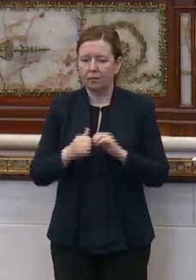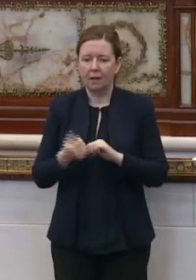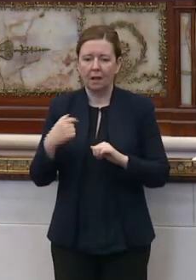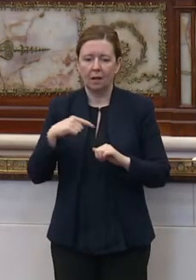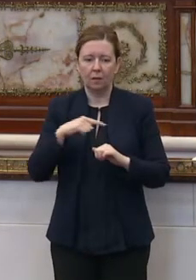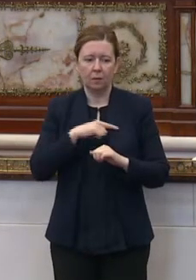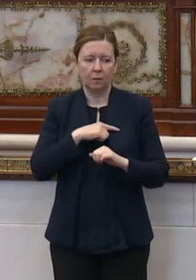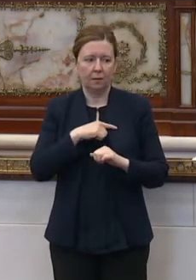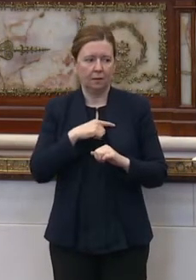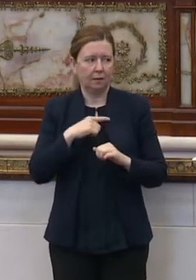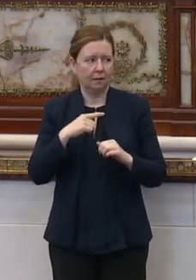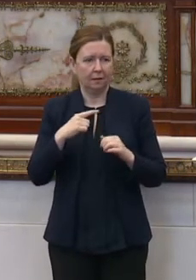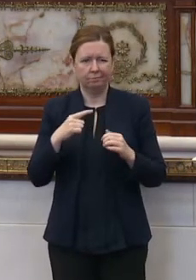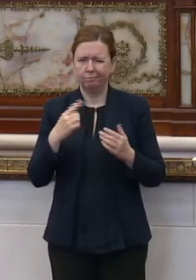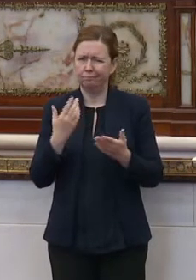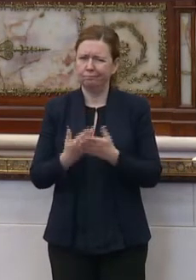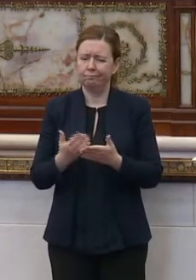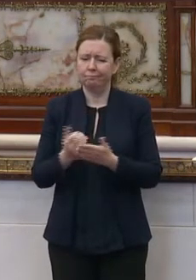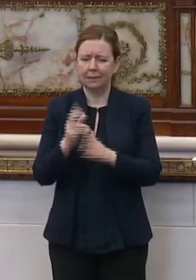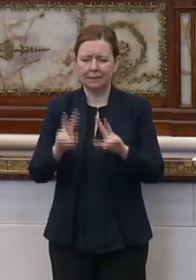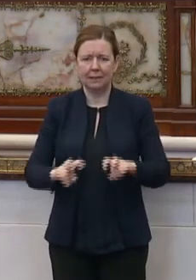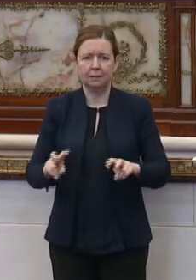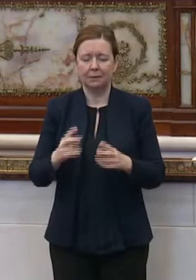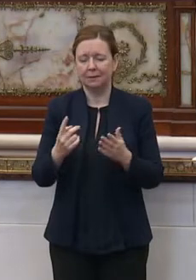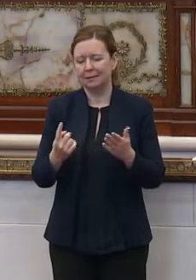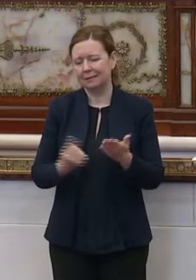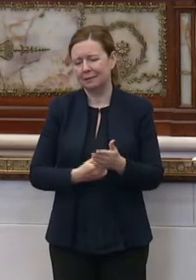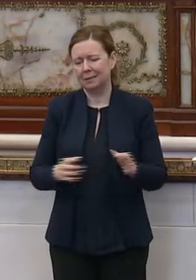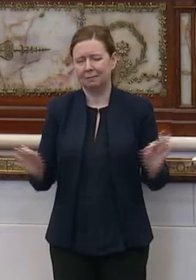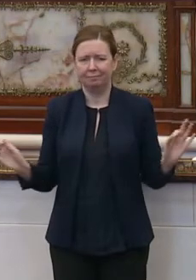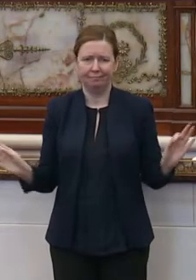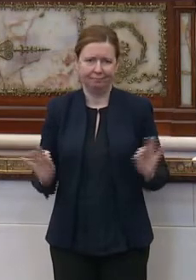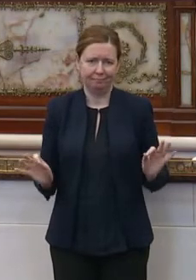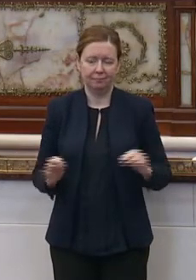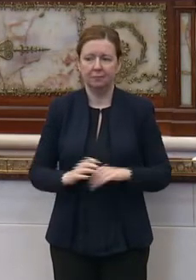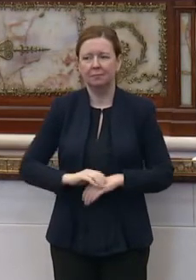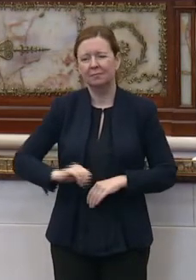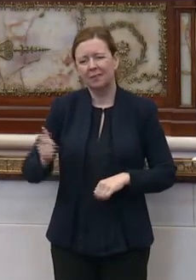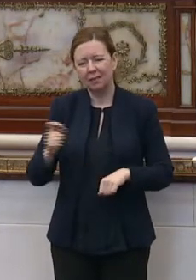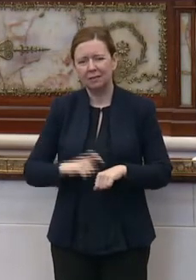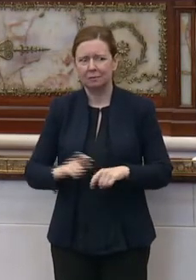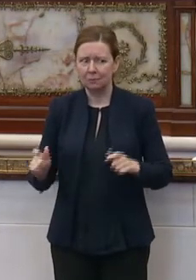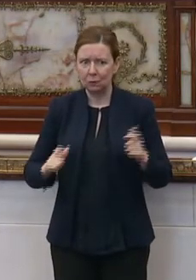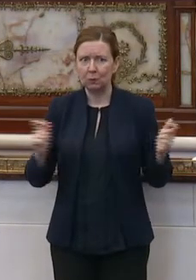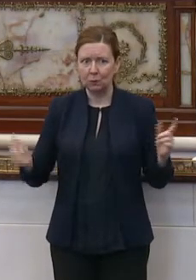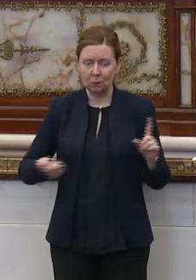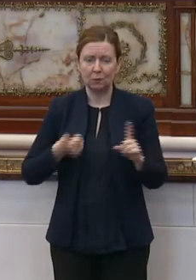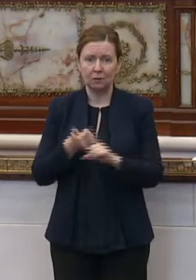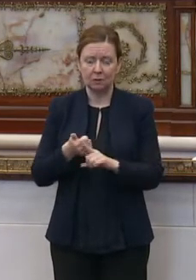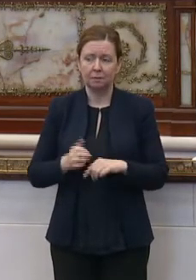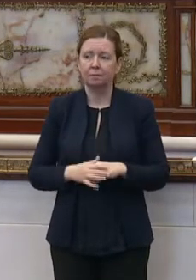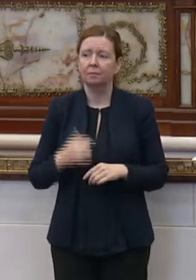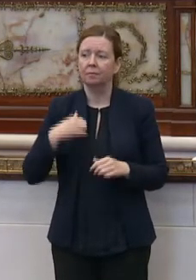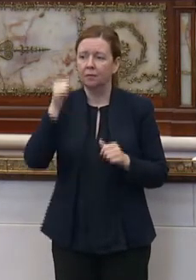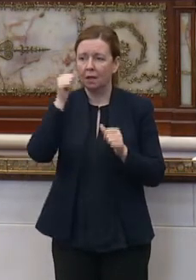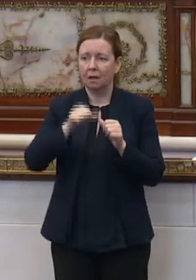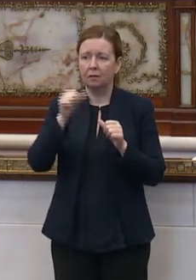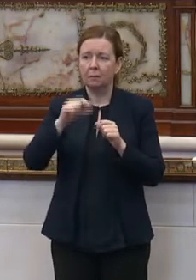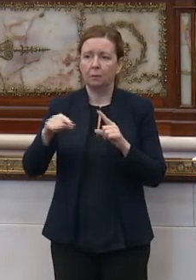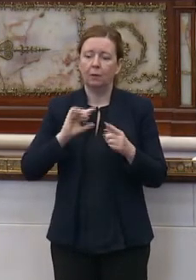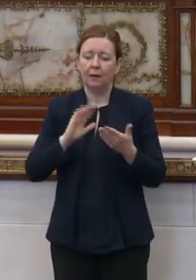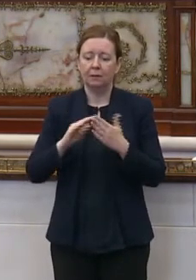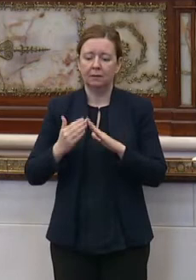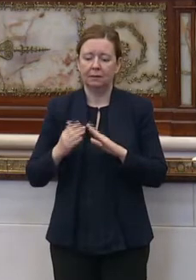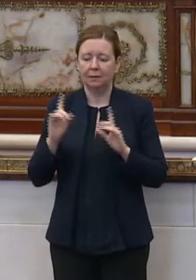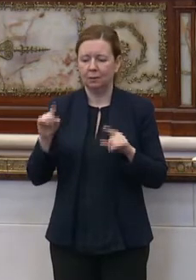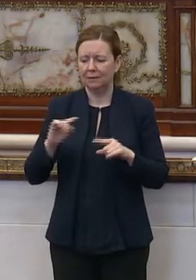arrive at our assessments. Sometimes it's not that big of a deal, and other times it's a huge deal. I remember when our city